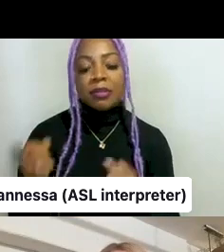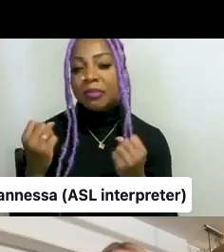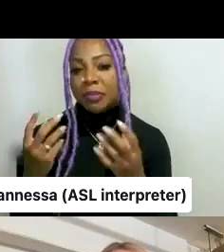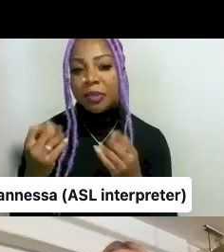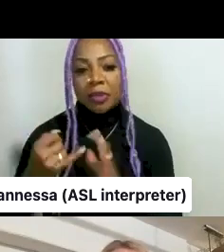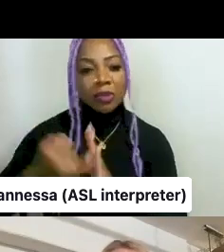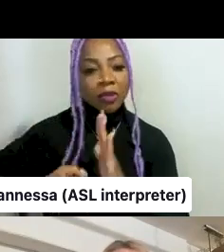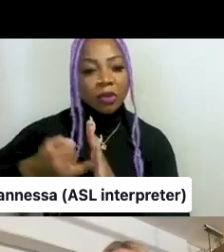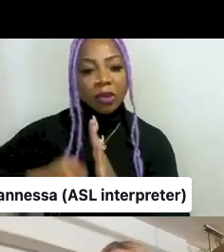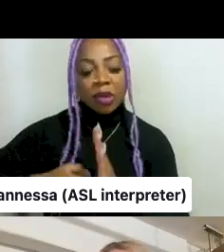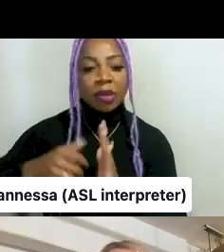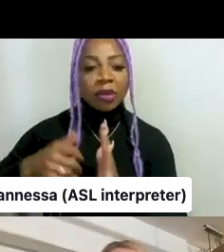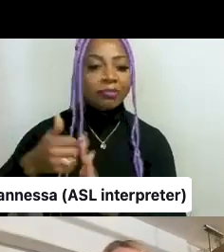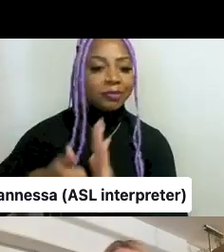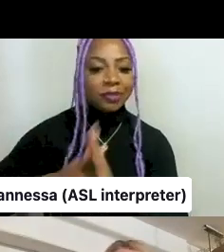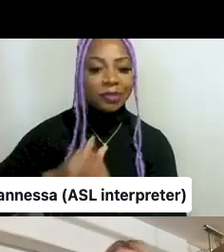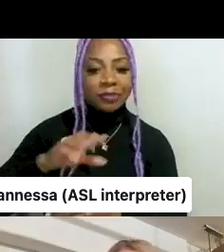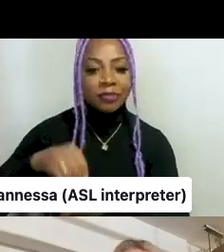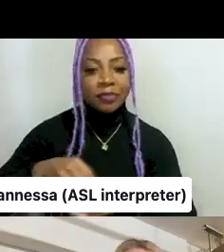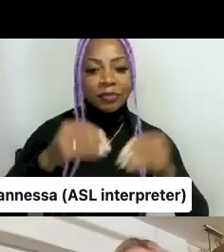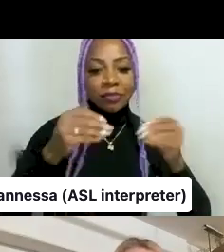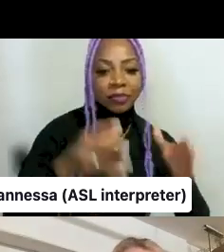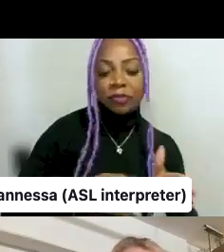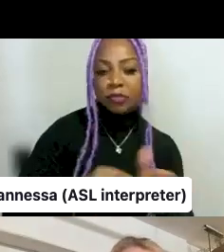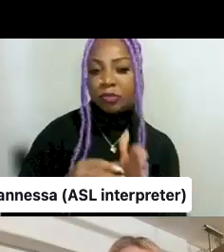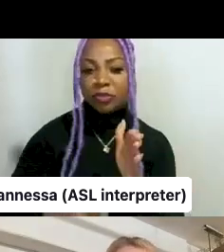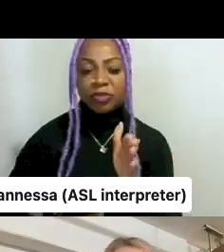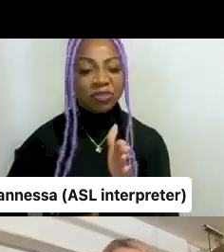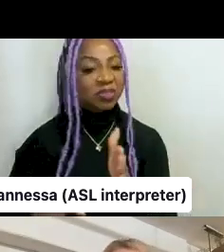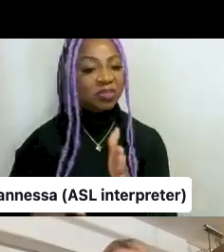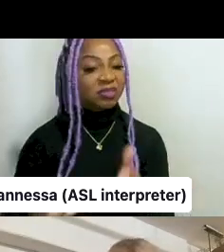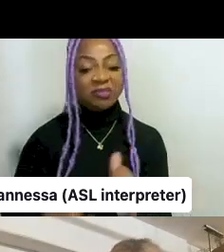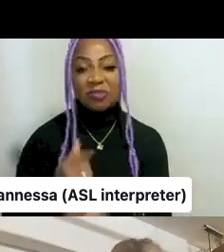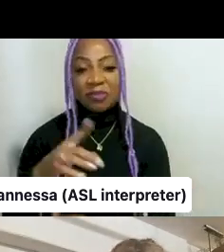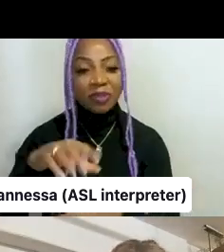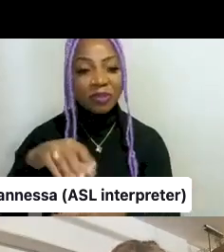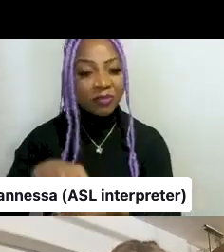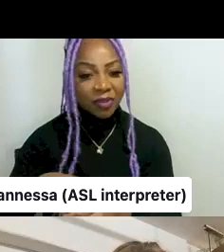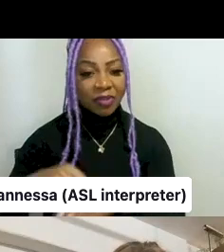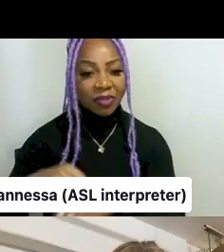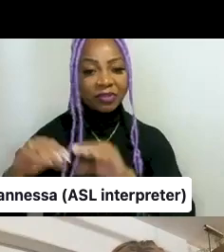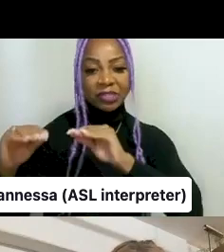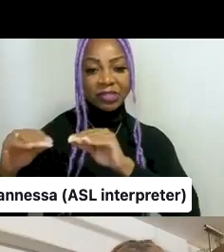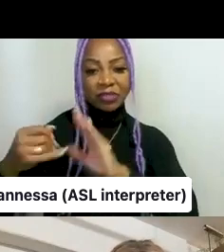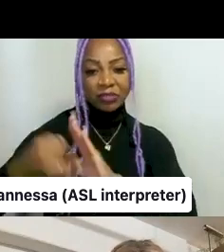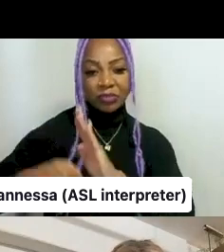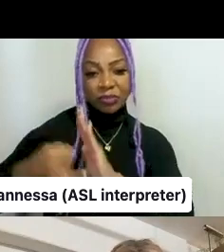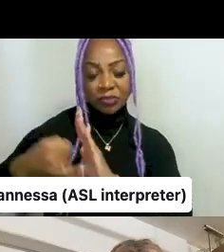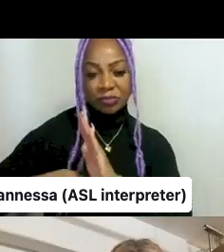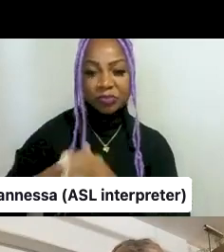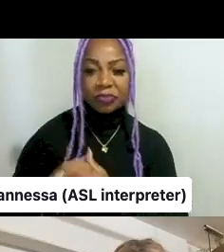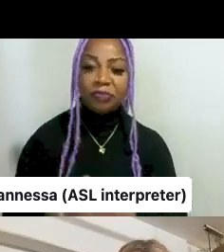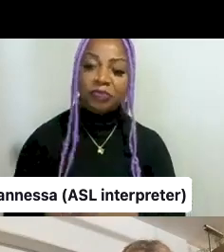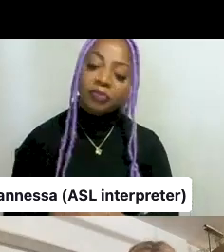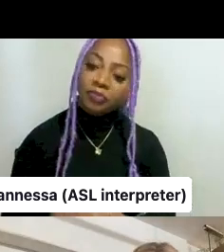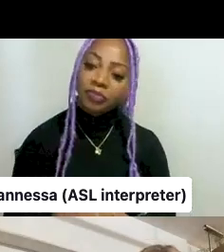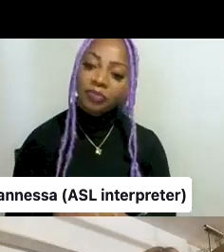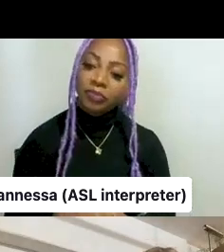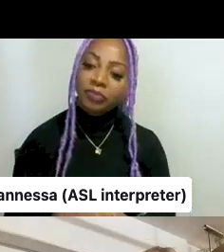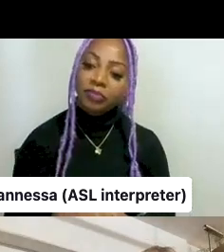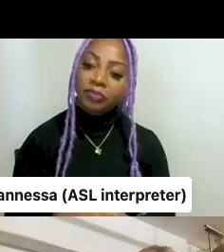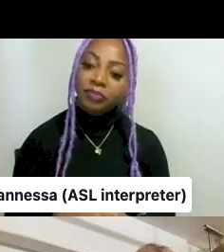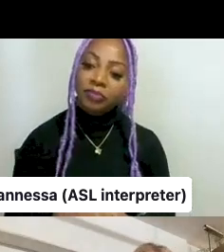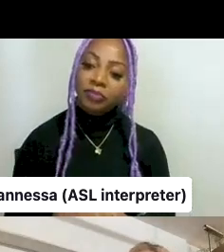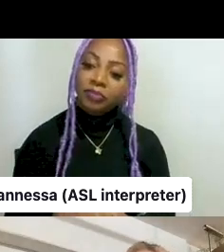teachers and students, everyone involved in the teaching of the arts. And the third